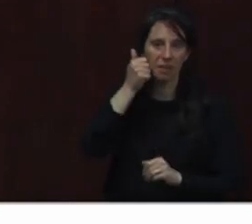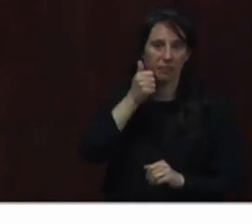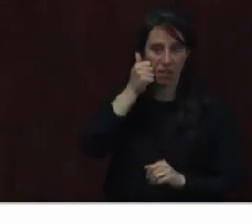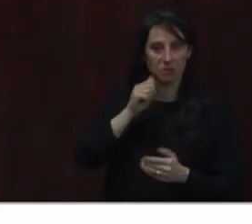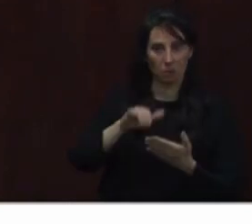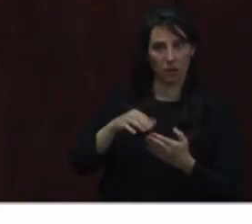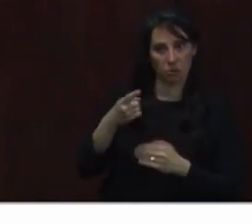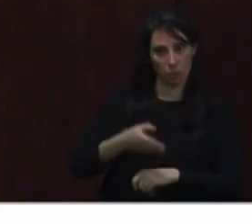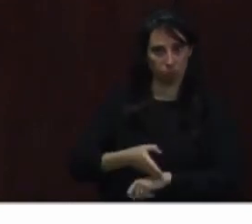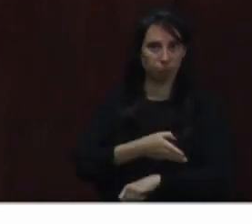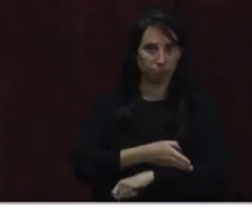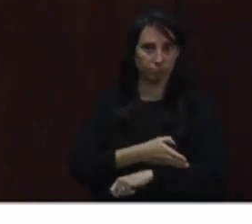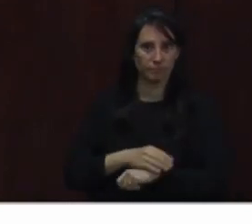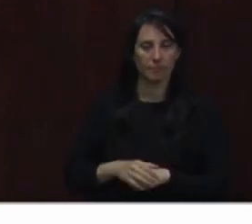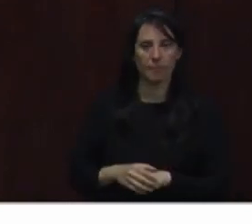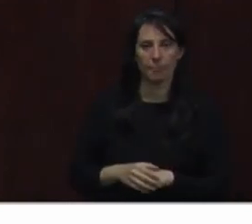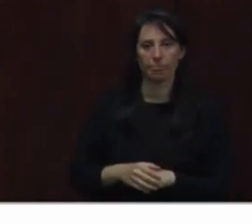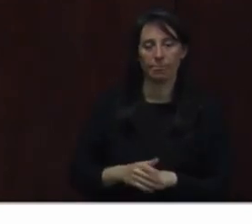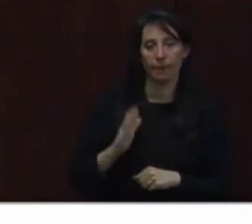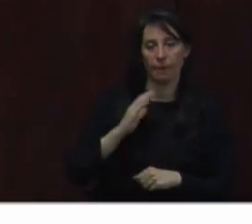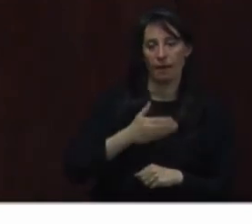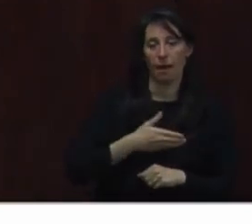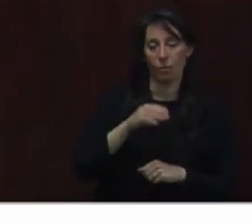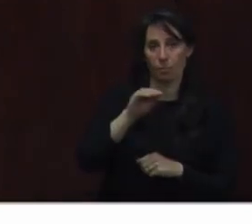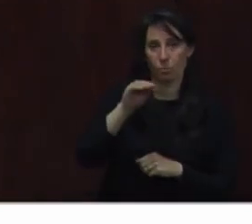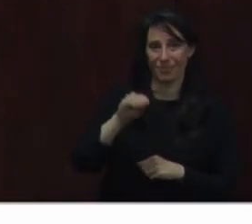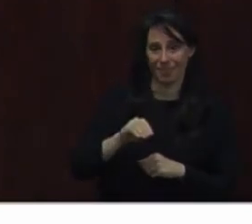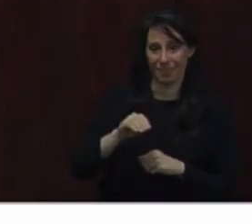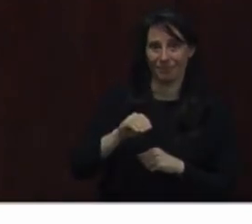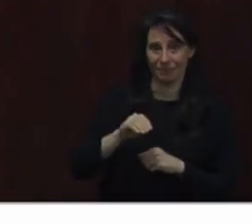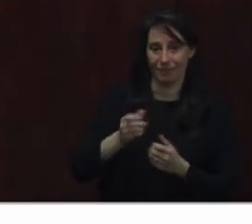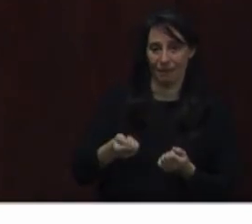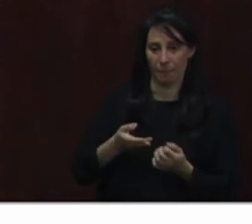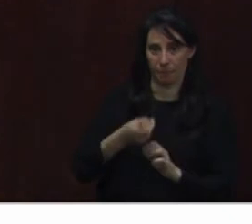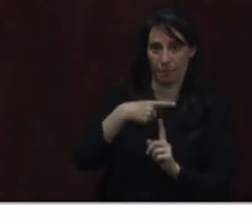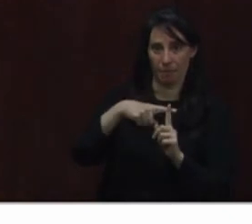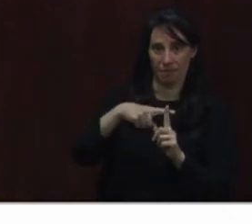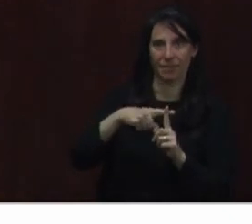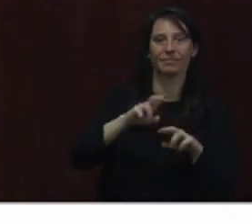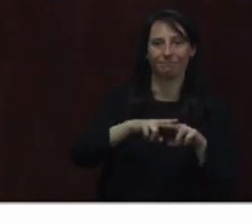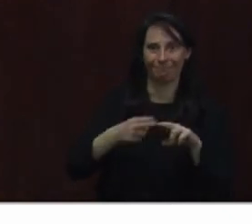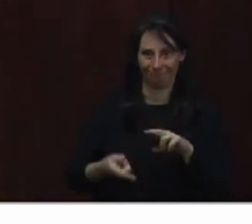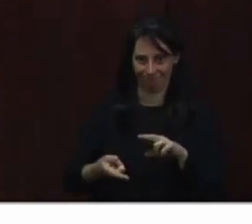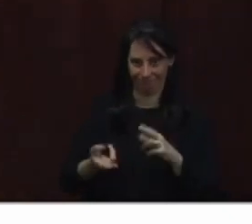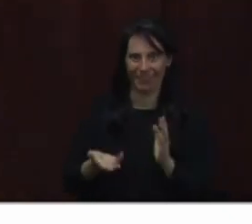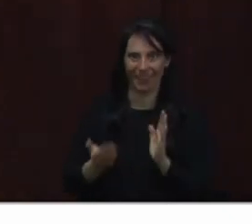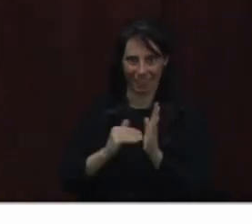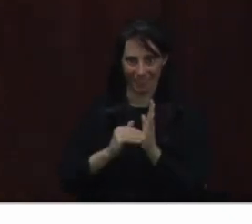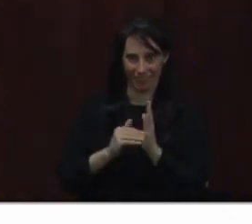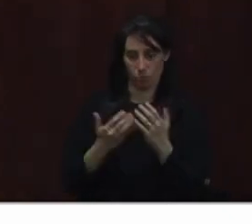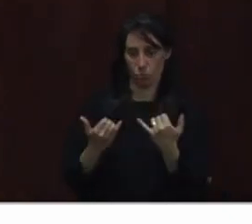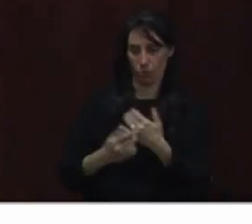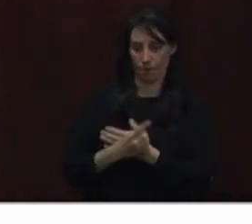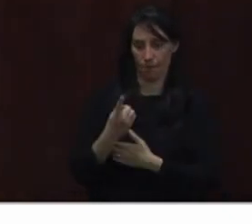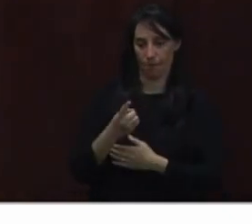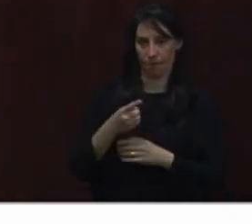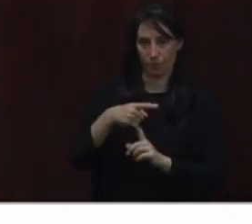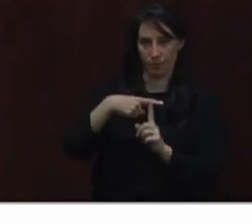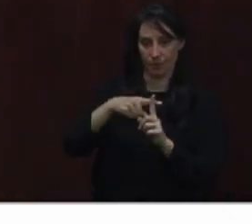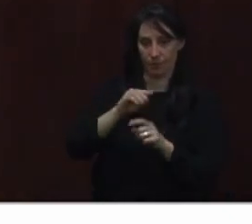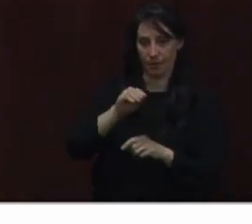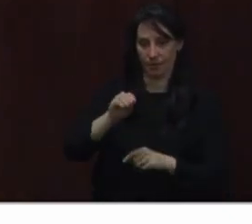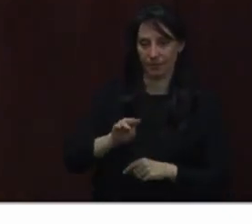Our percent positivity continues to decrease since last week. Our current percent positivity today is 7.5%.